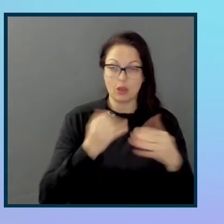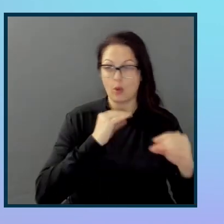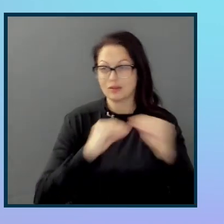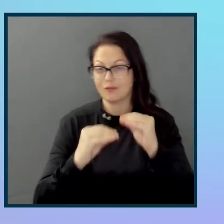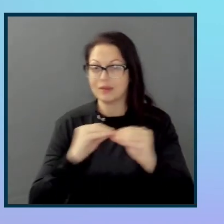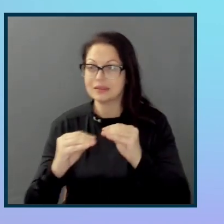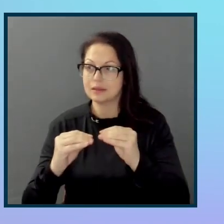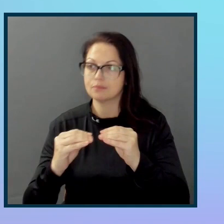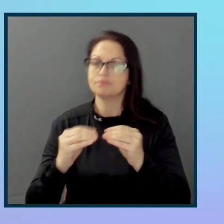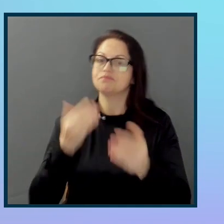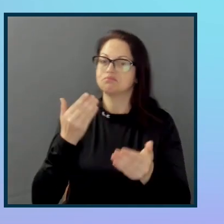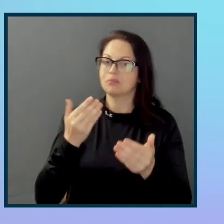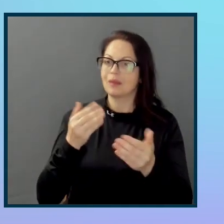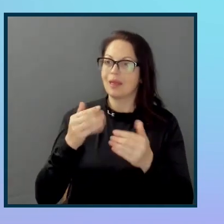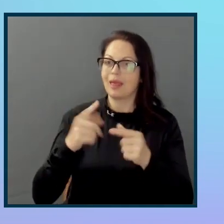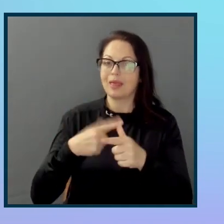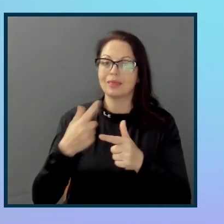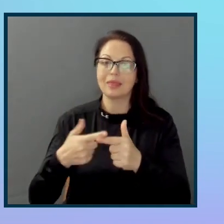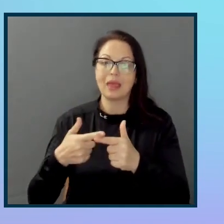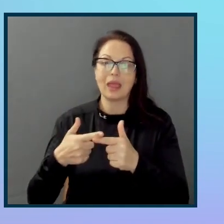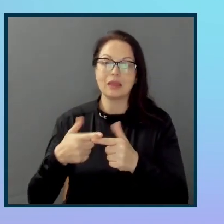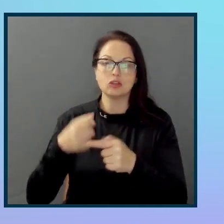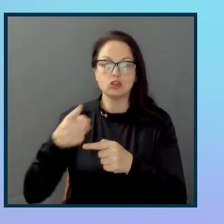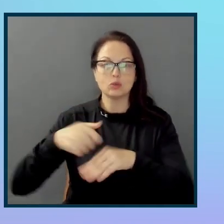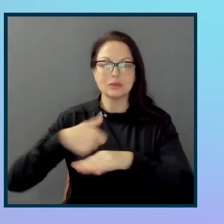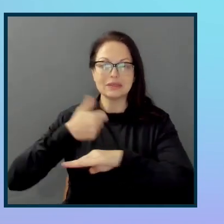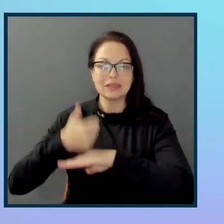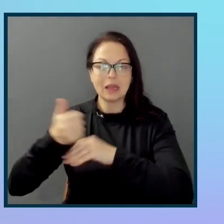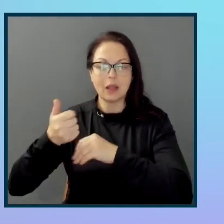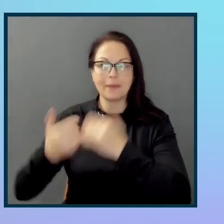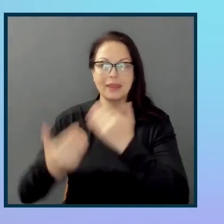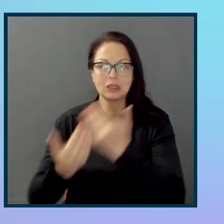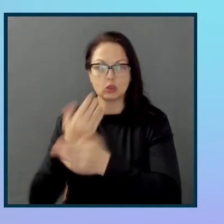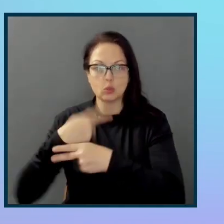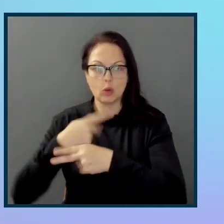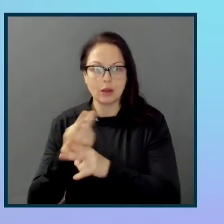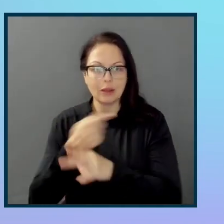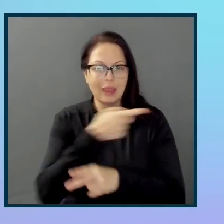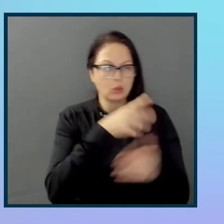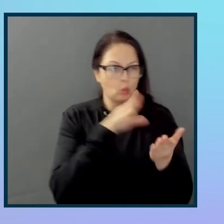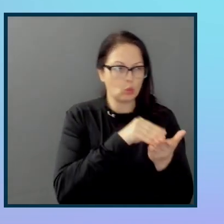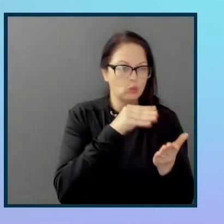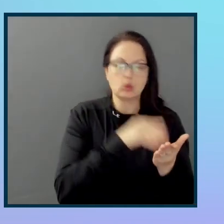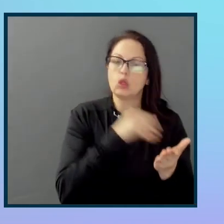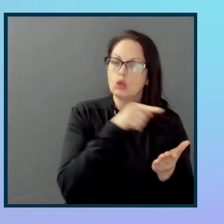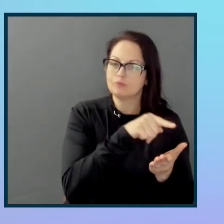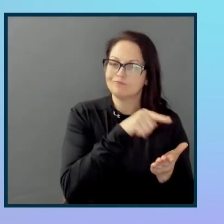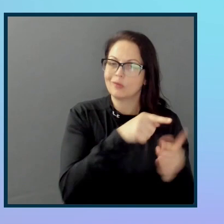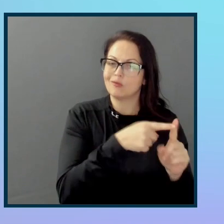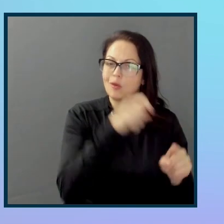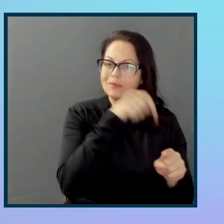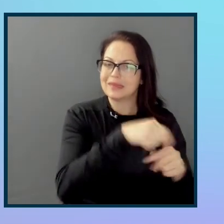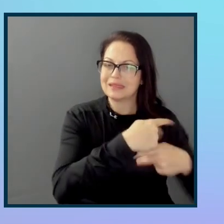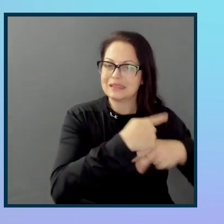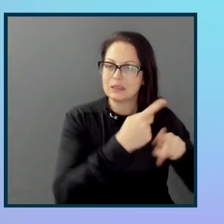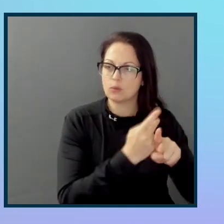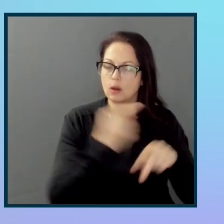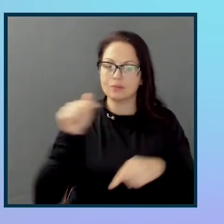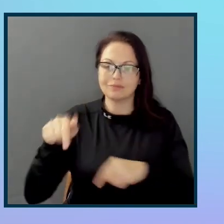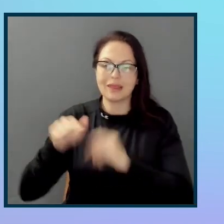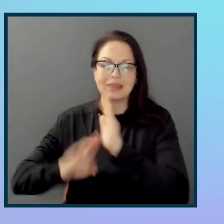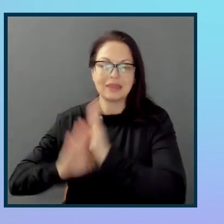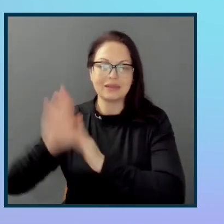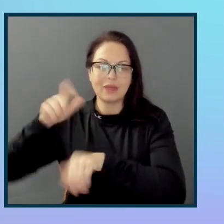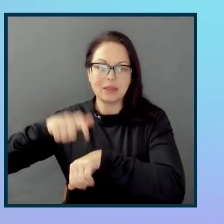And the next product you're building, you took that learning in from the beginning and you didn't have to do that. I the development time can be hugely